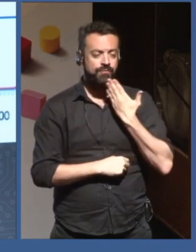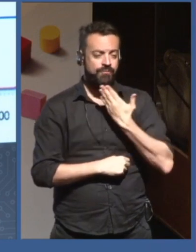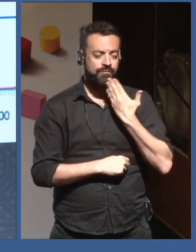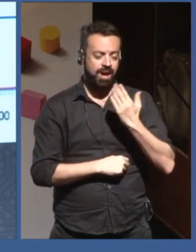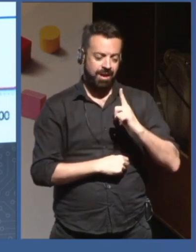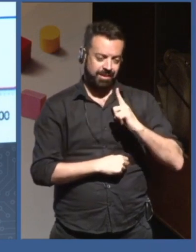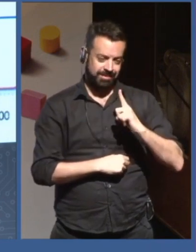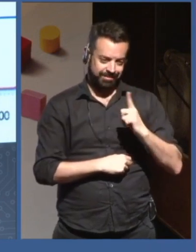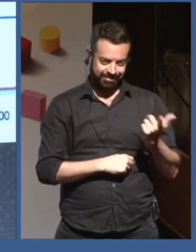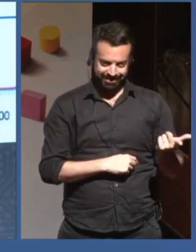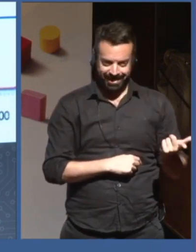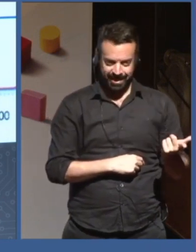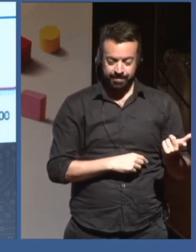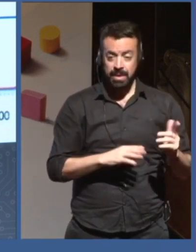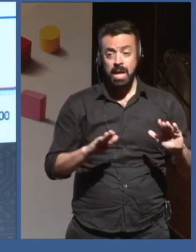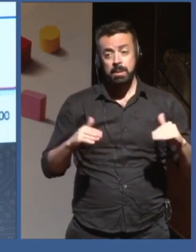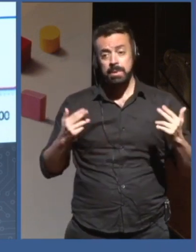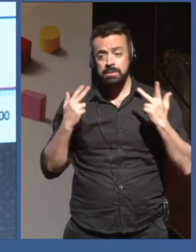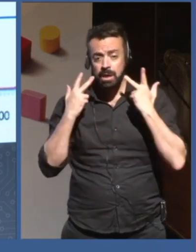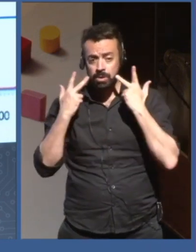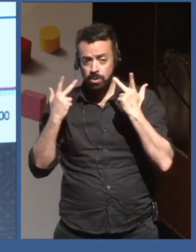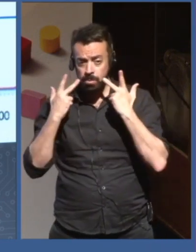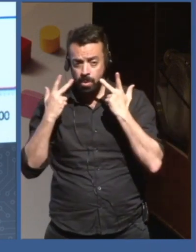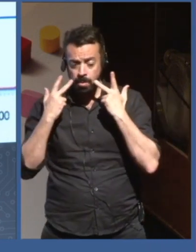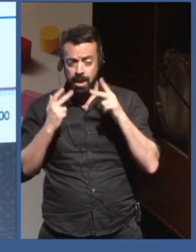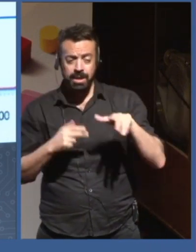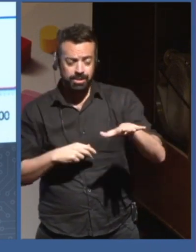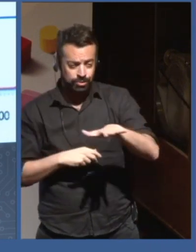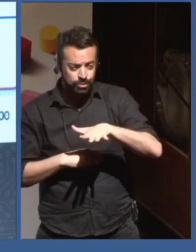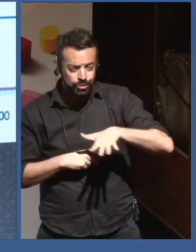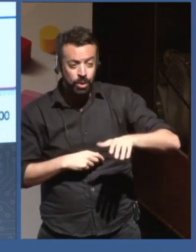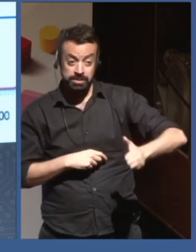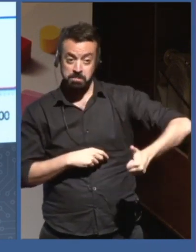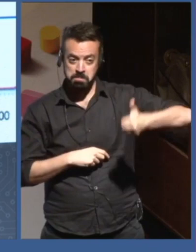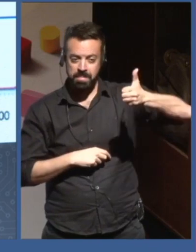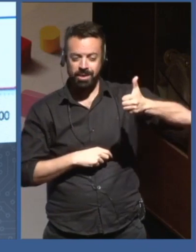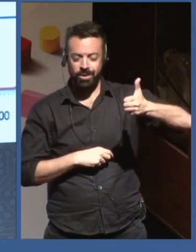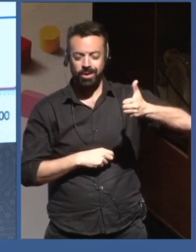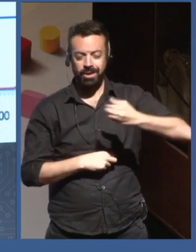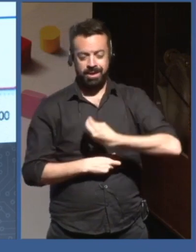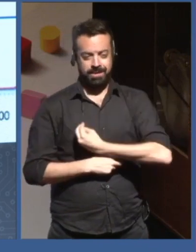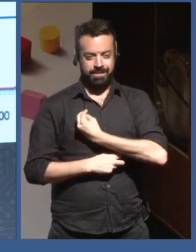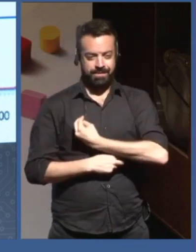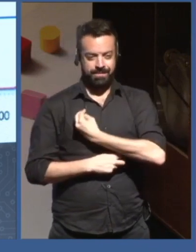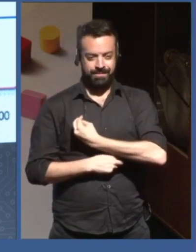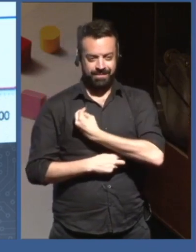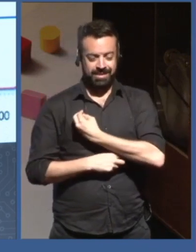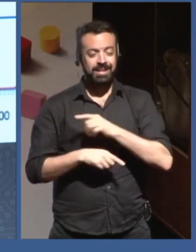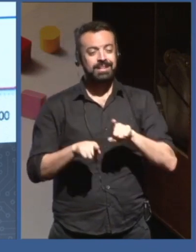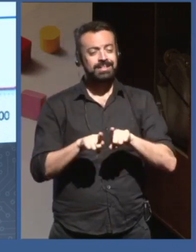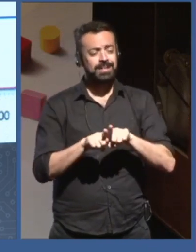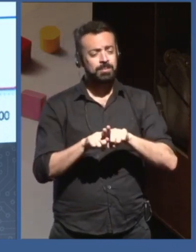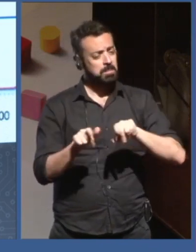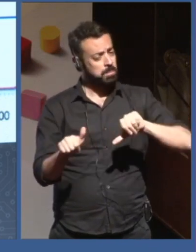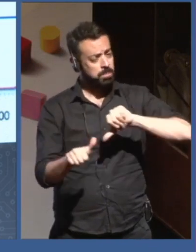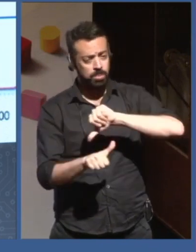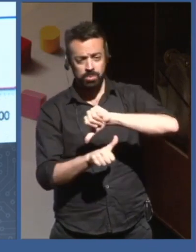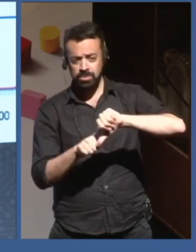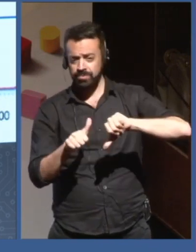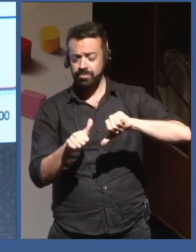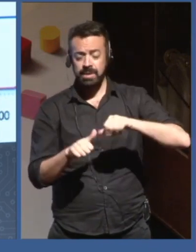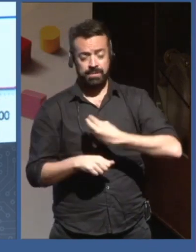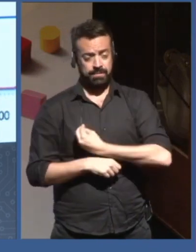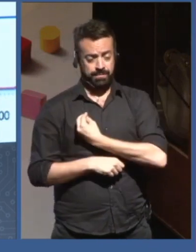off using technology. At the same time, we live in a world, as I said, which is pretty complicated. I mean, democracy